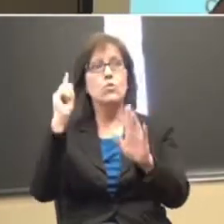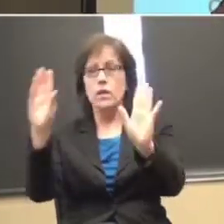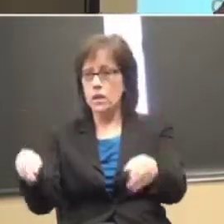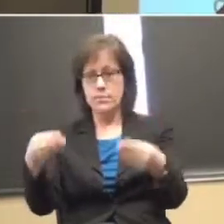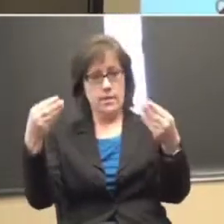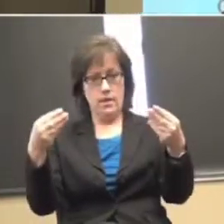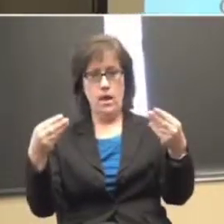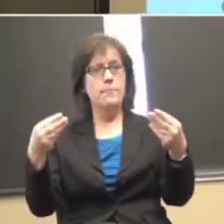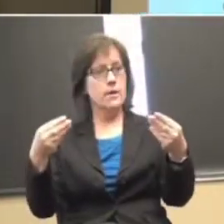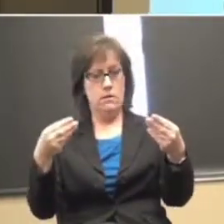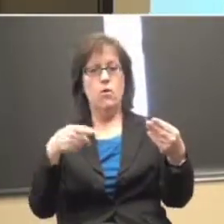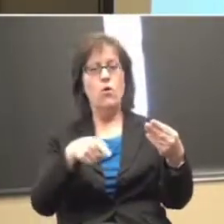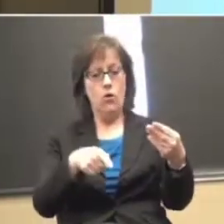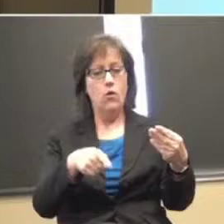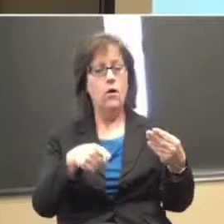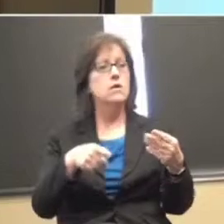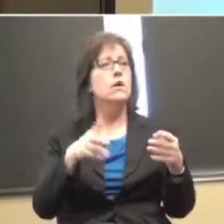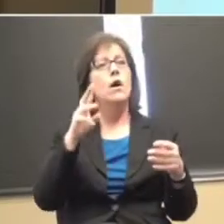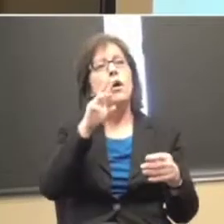respectful.